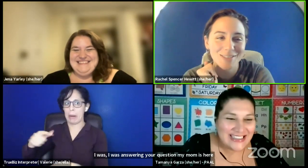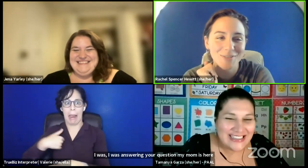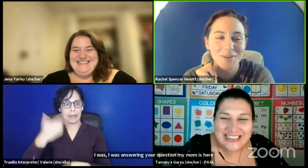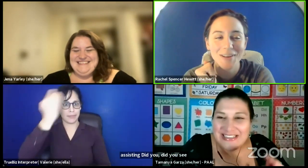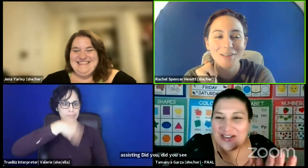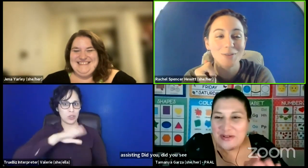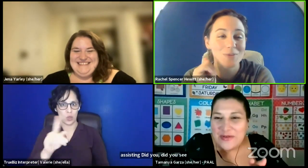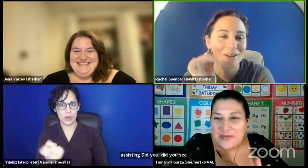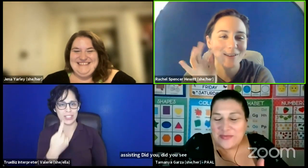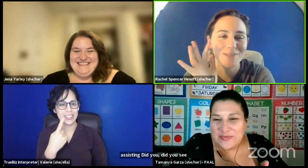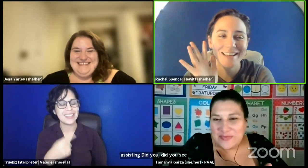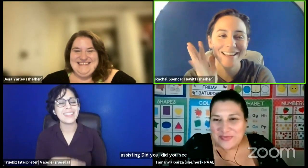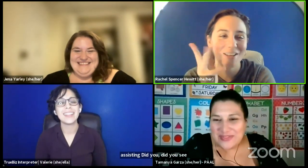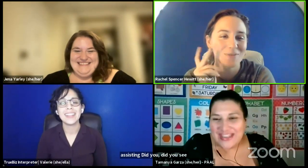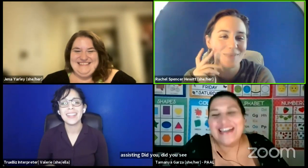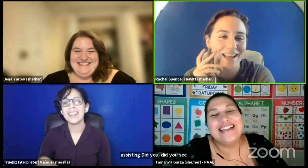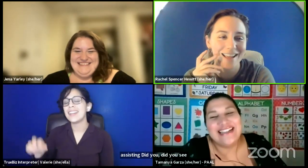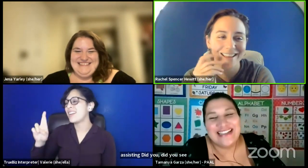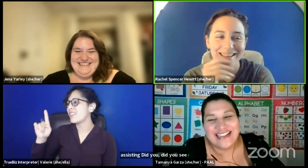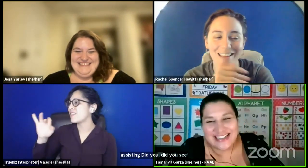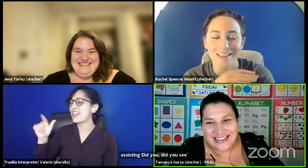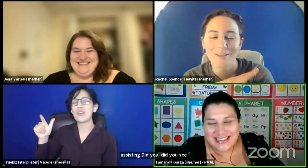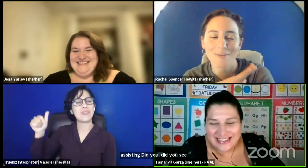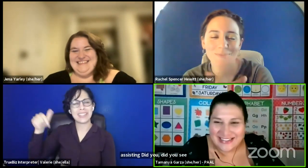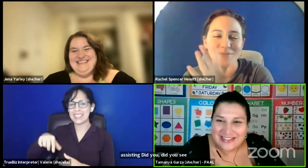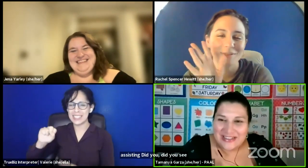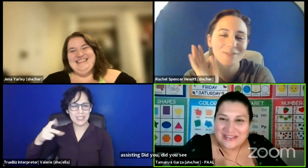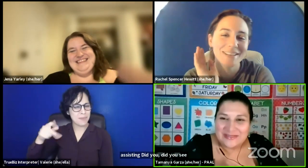power space where you're allowed to walk away, come back,